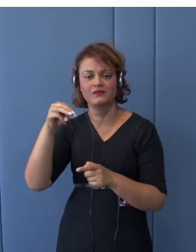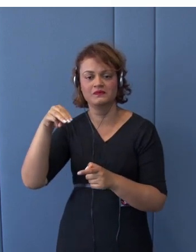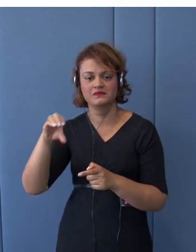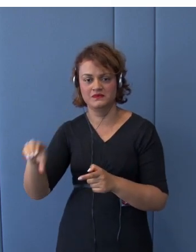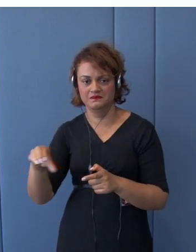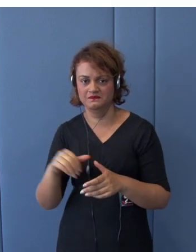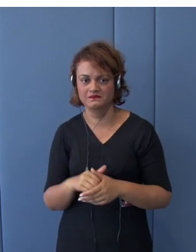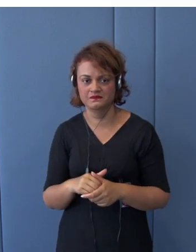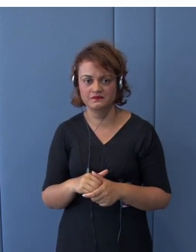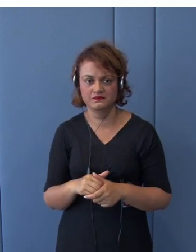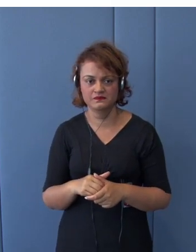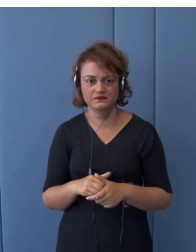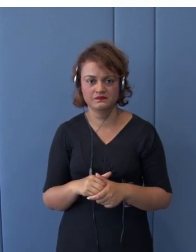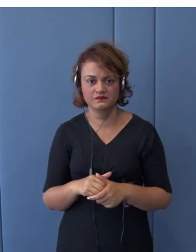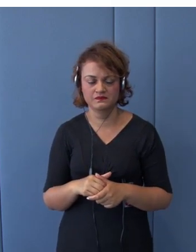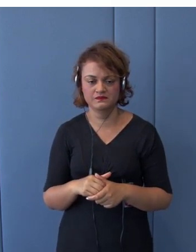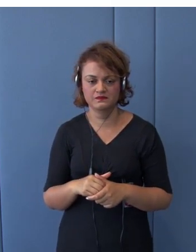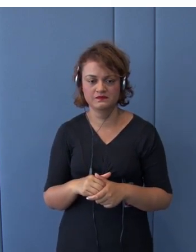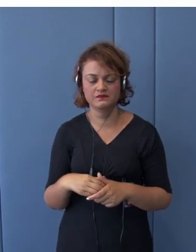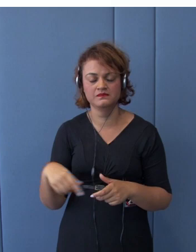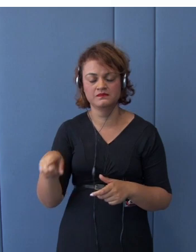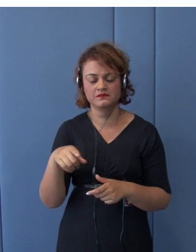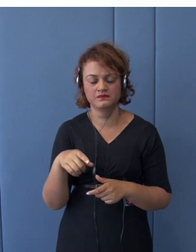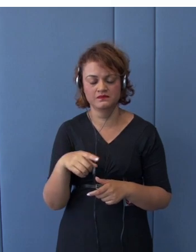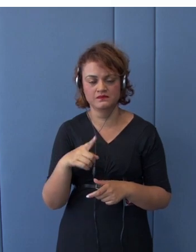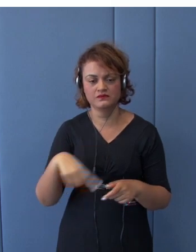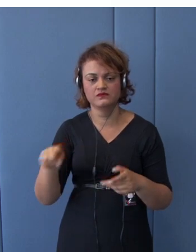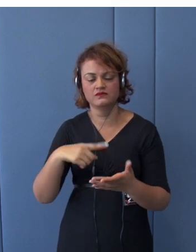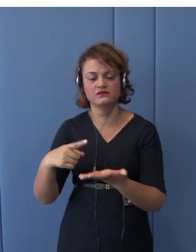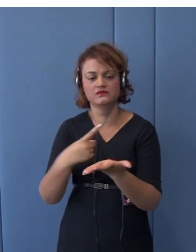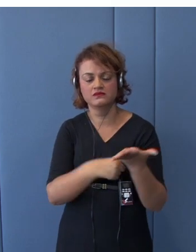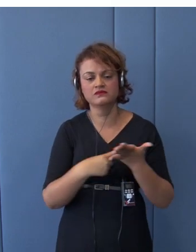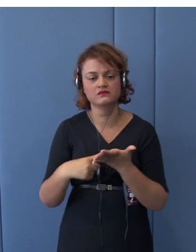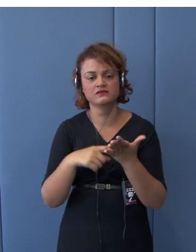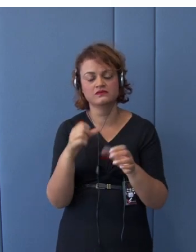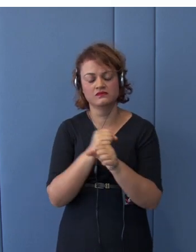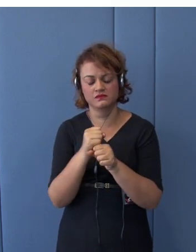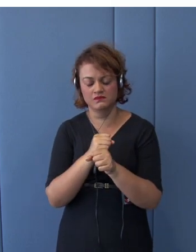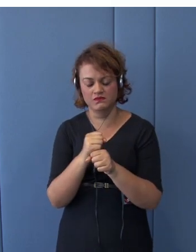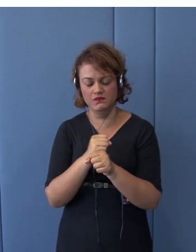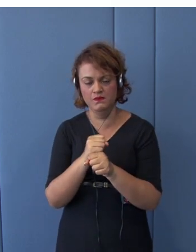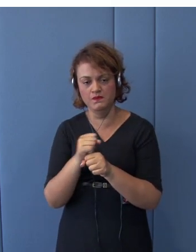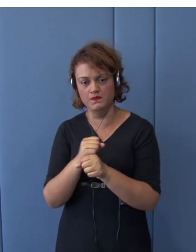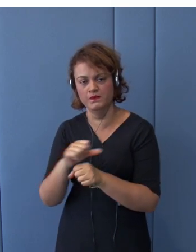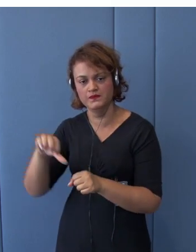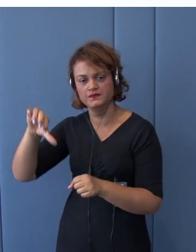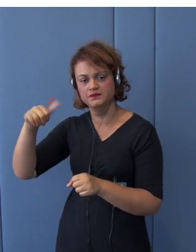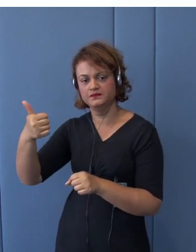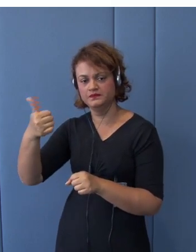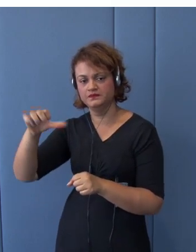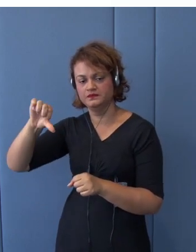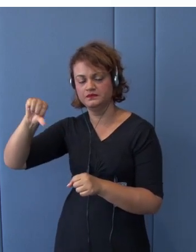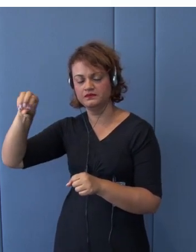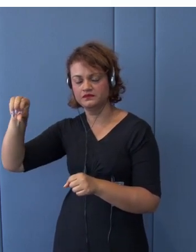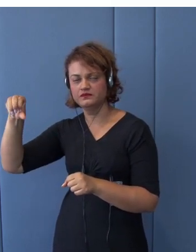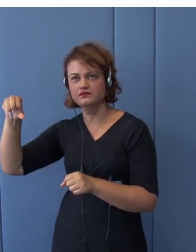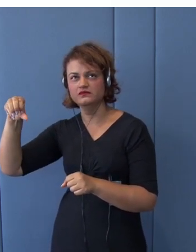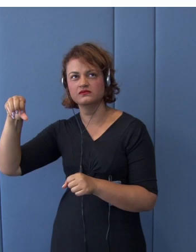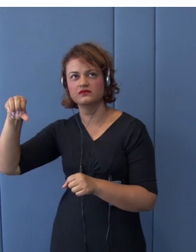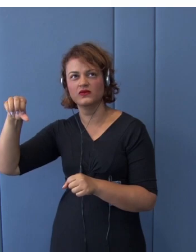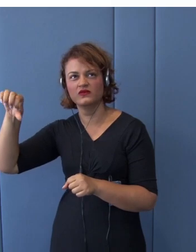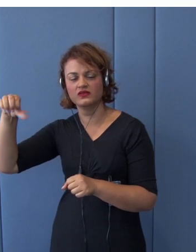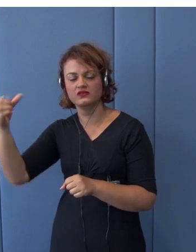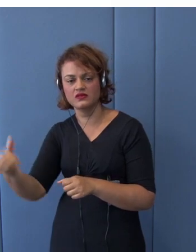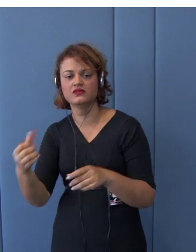we had the Uruguay Round negotiations from 1986 and 1994. And on the basis of that, we got the